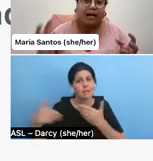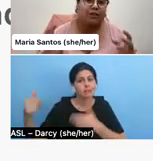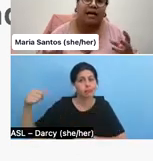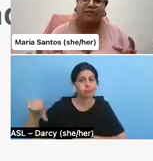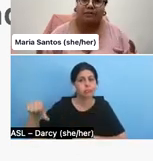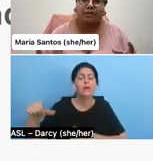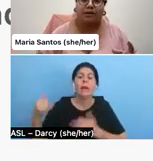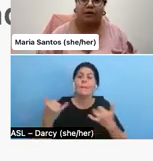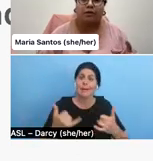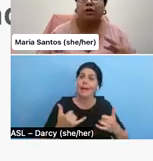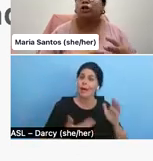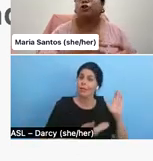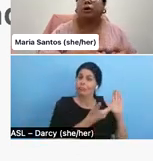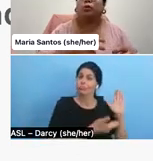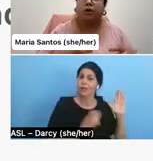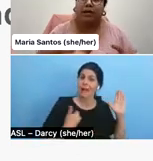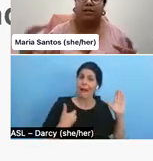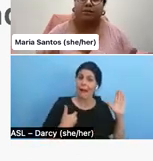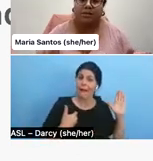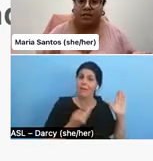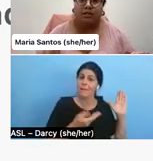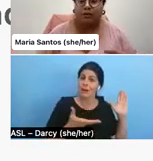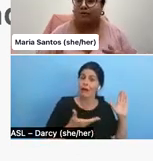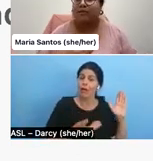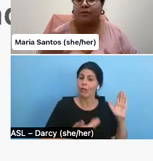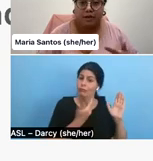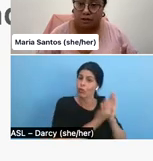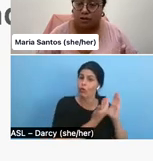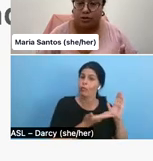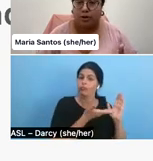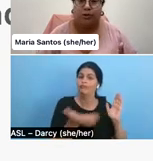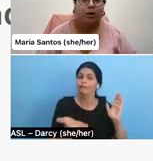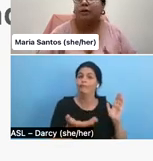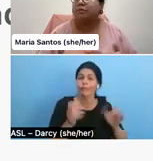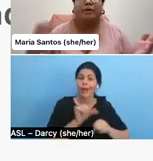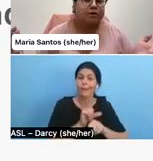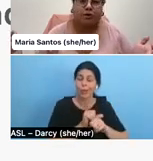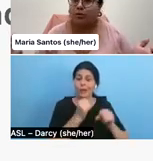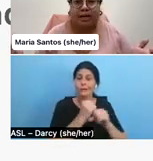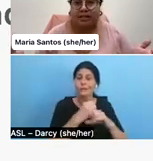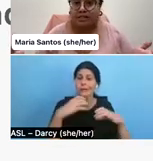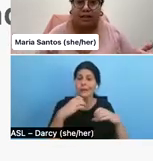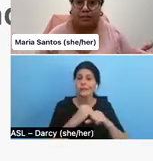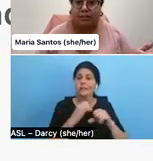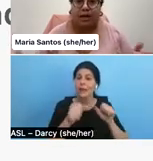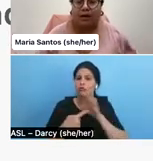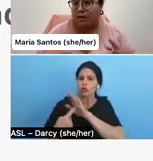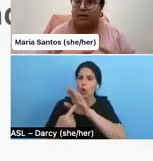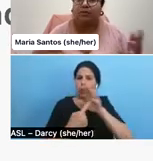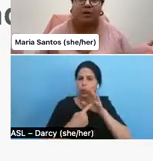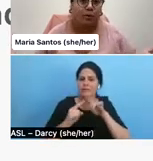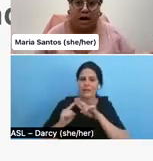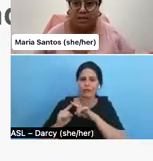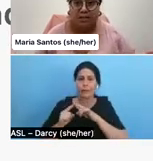where you actually have the material, you are working on some scenes, you have different things to show. Maybe the story has developed a lot.